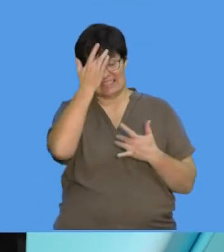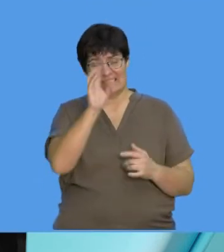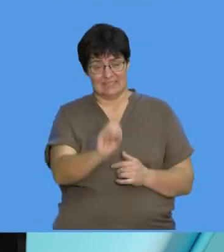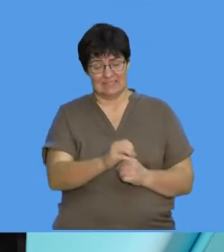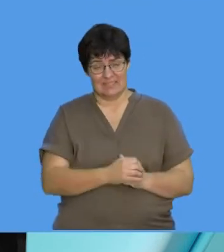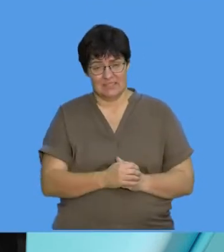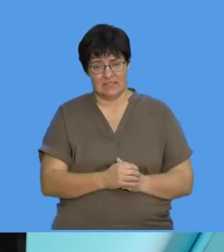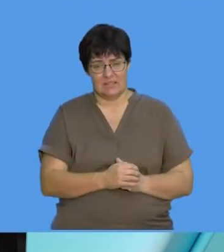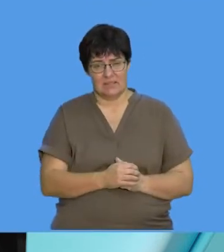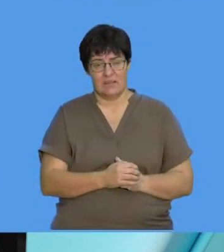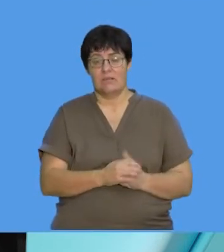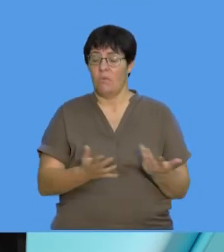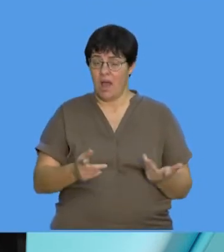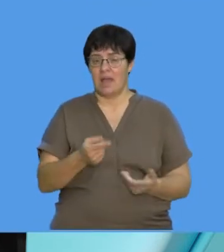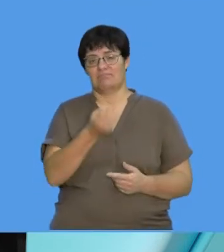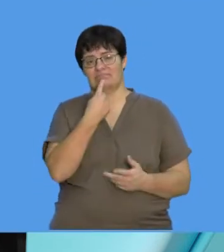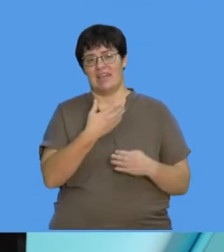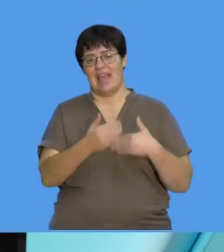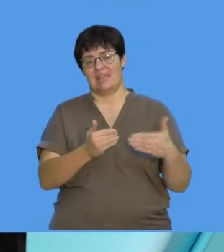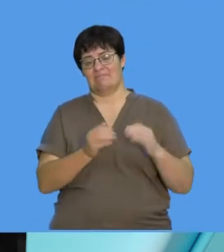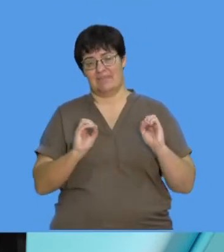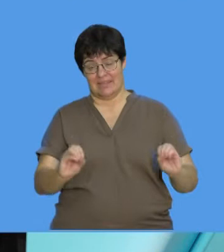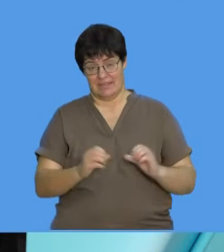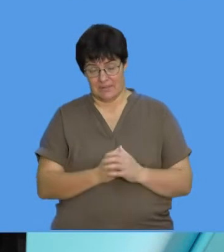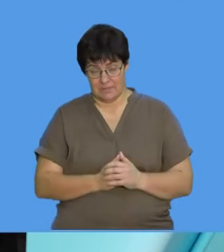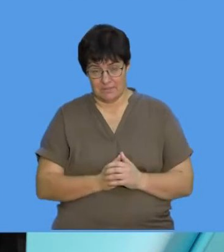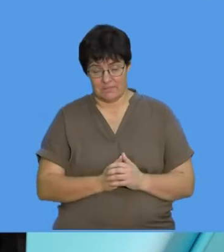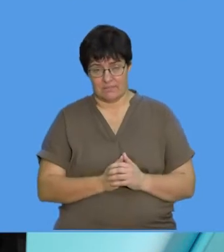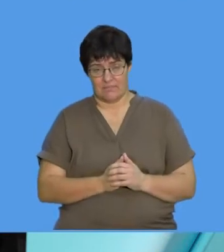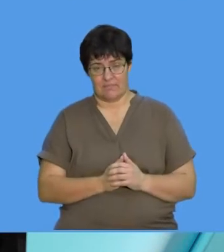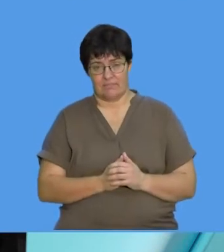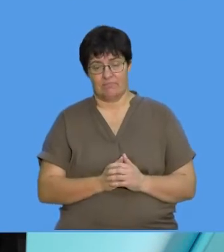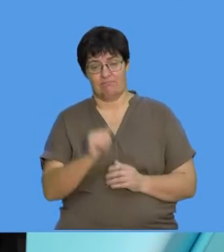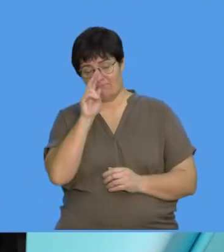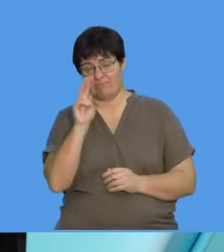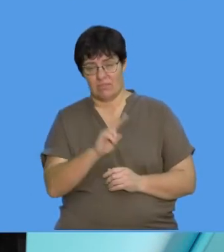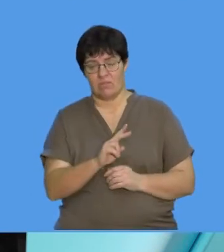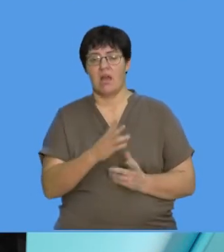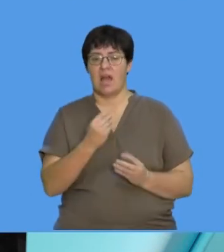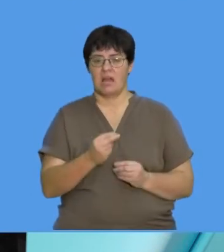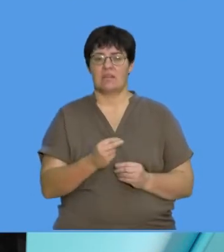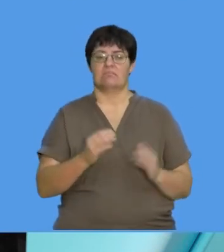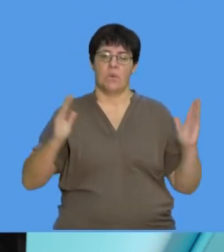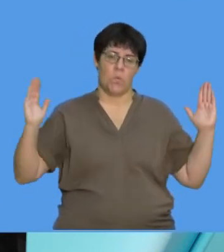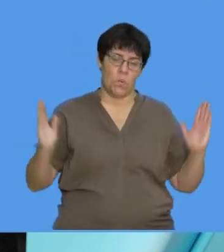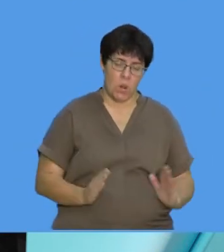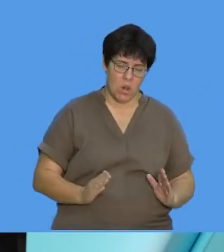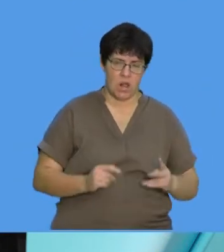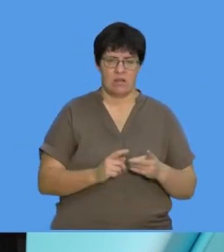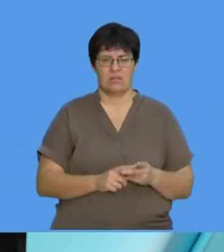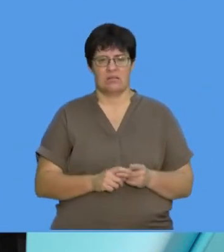disease if it is not treated. So as you have a look over there, right, you lose weight.